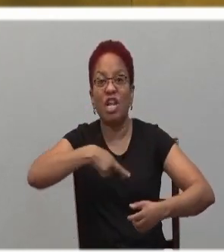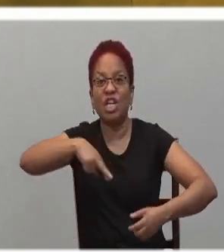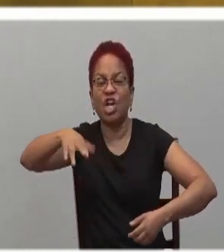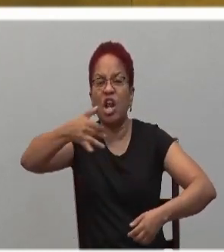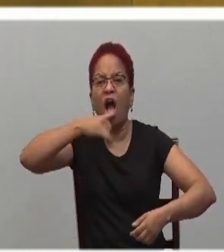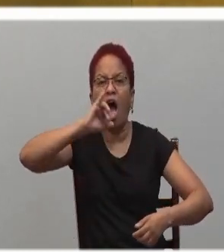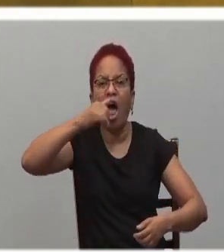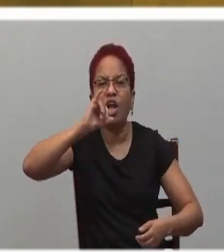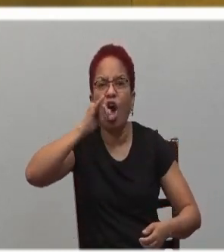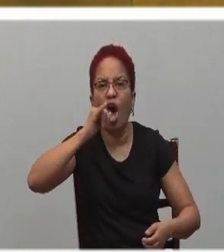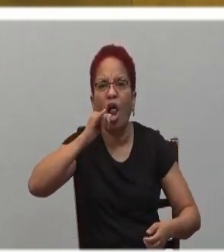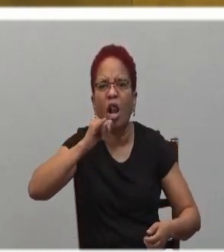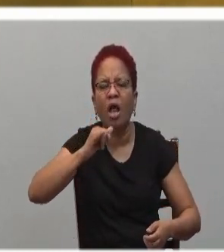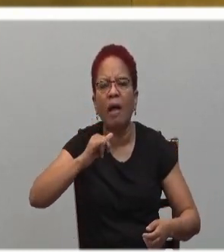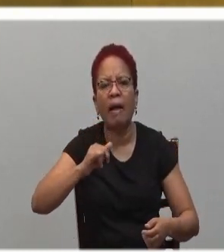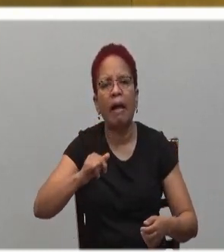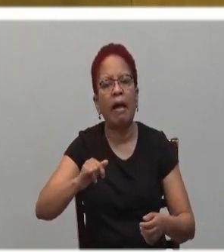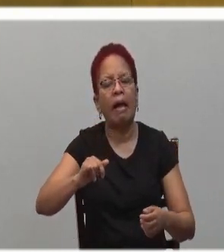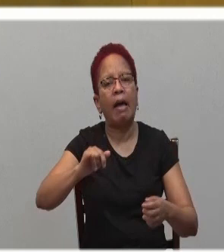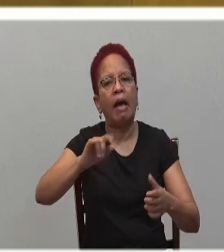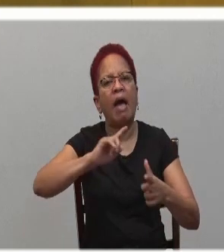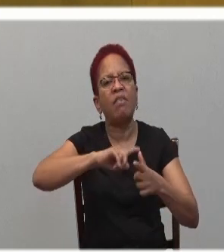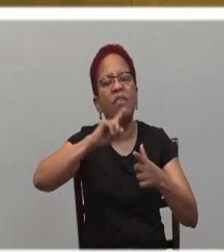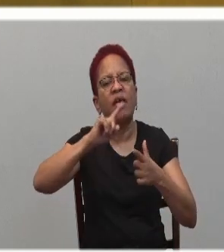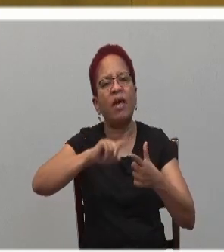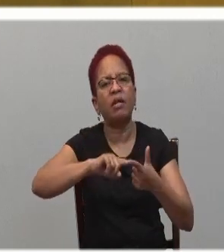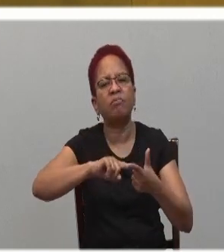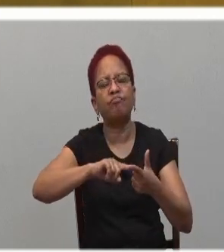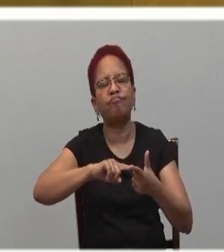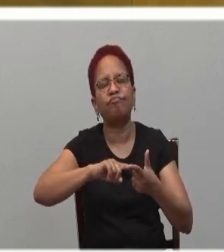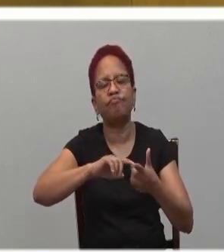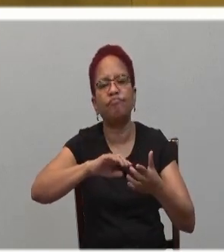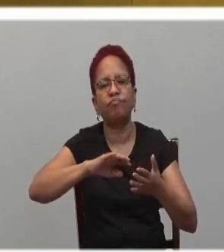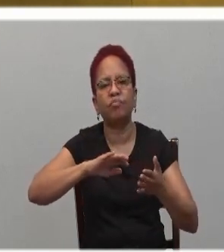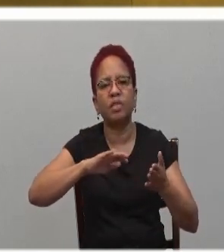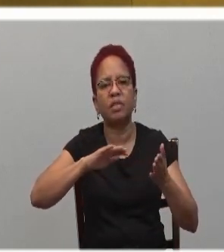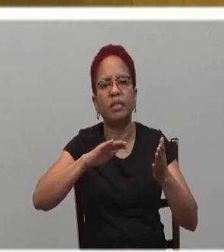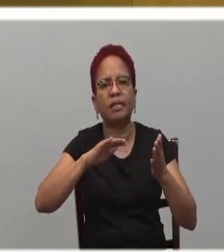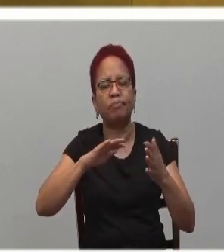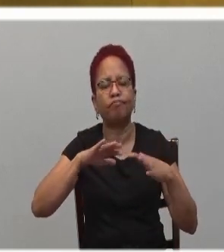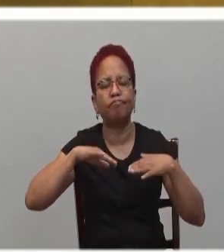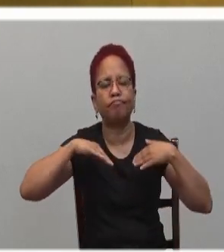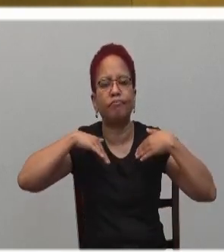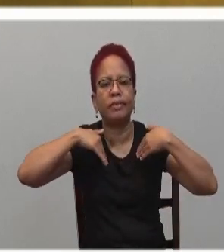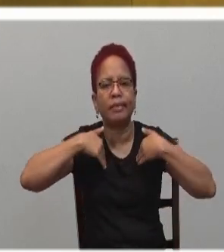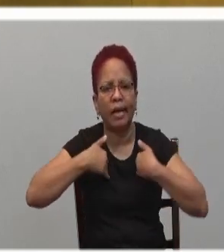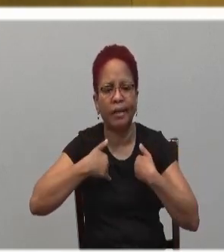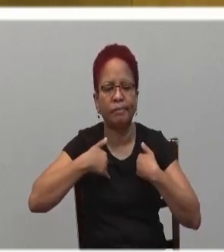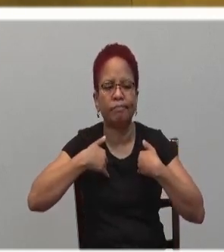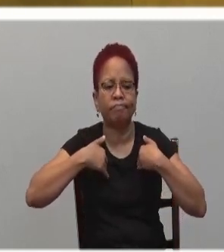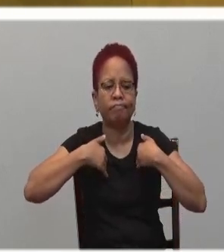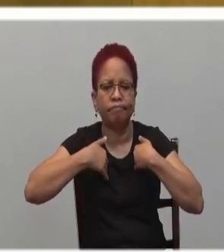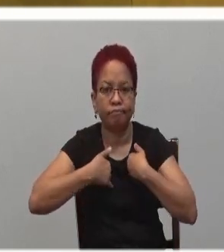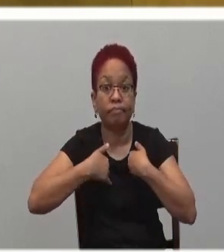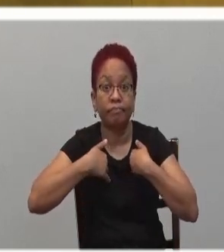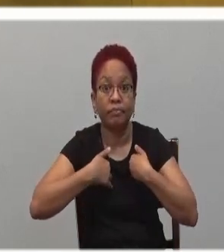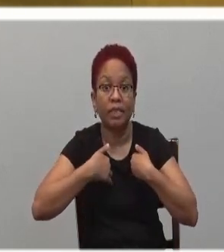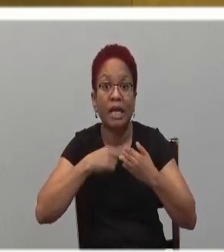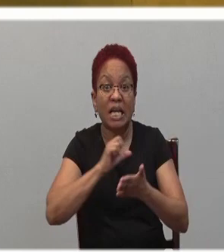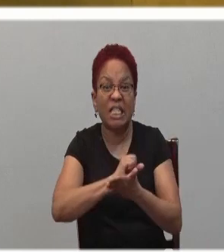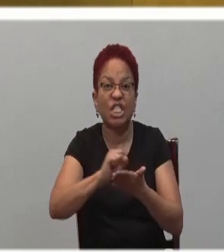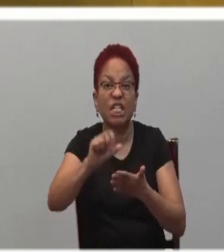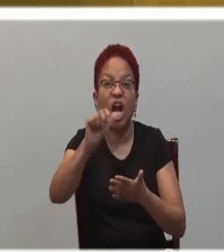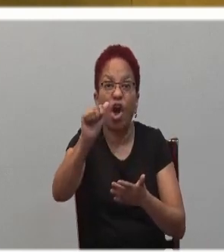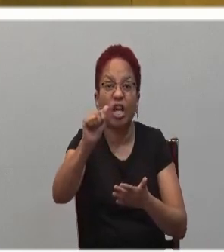and this made him tired. It made him tired. And it is only in